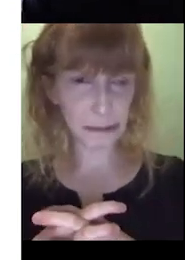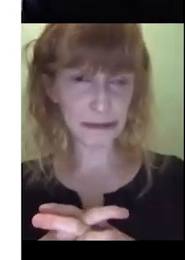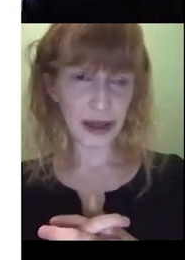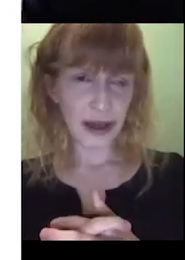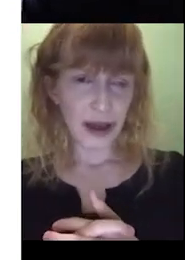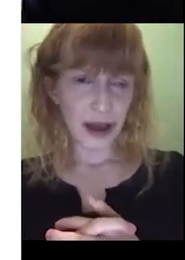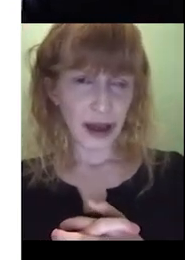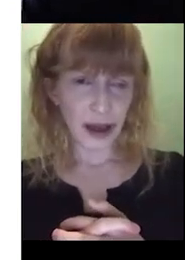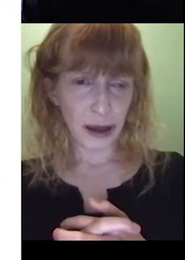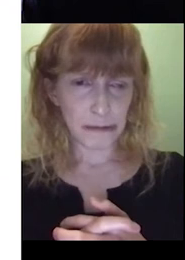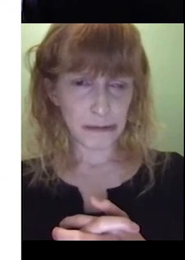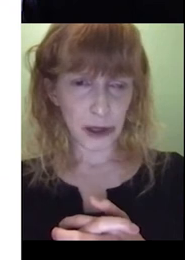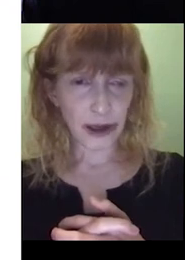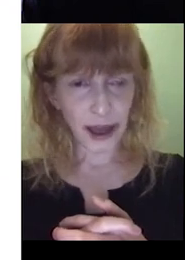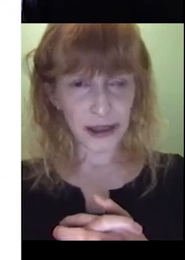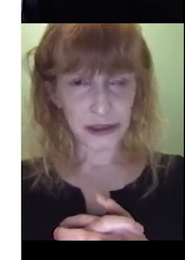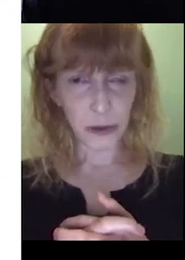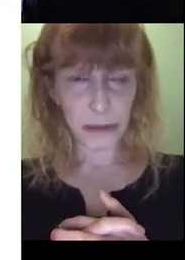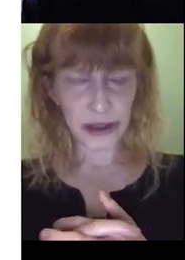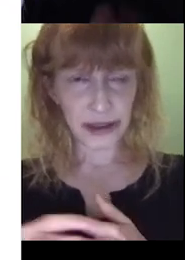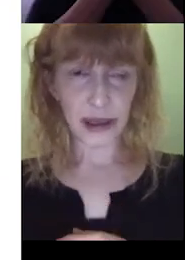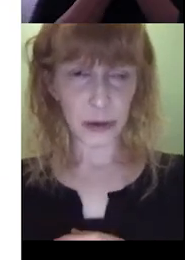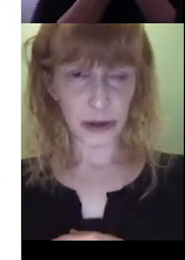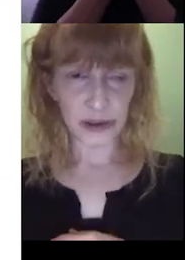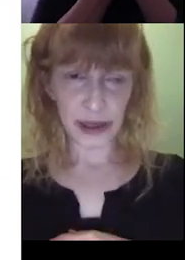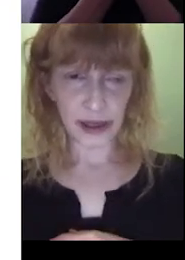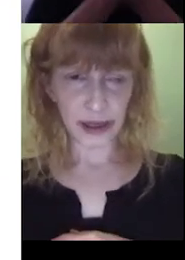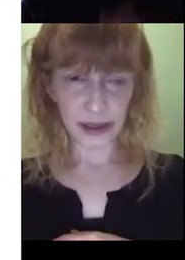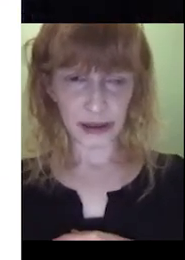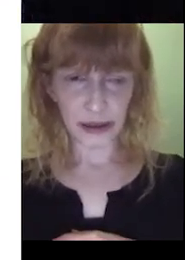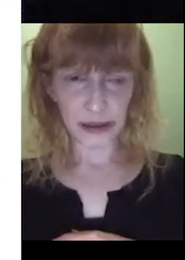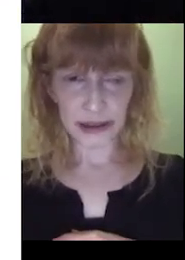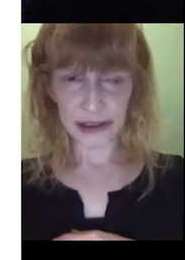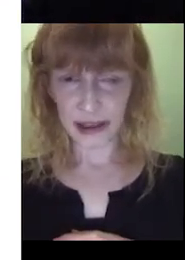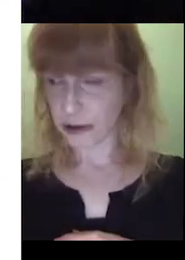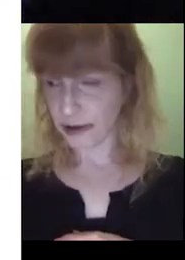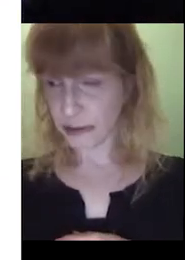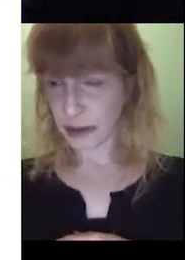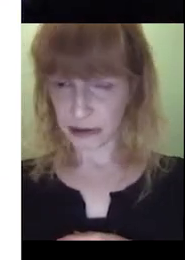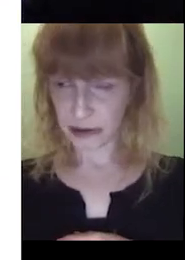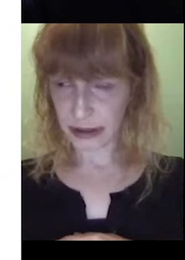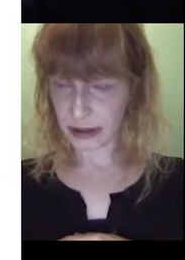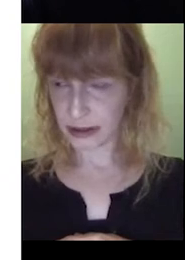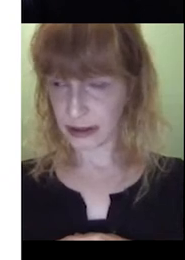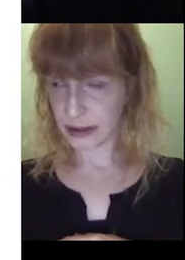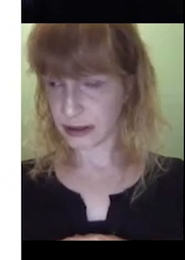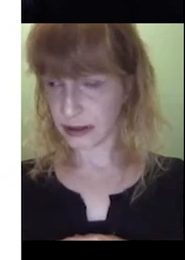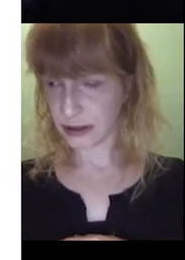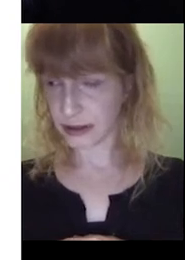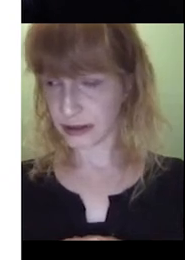the end of time. Um, okay. So what might the keywords be in the text on this page?